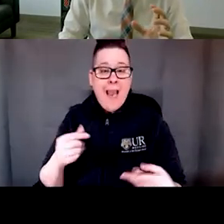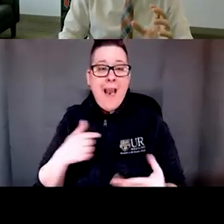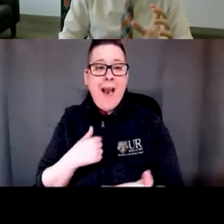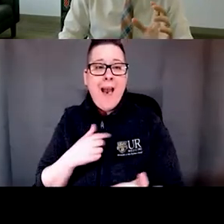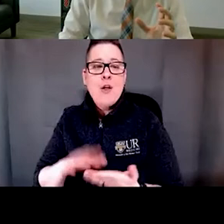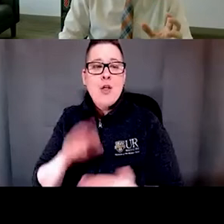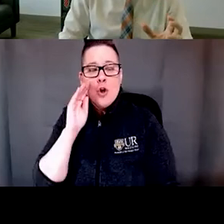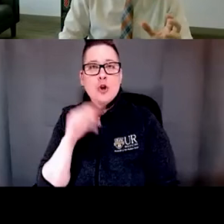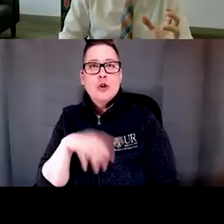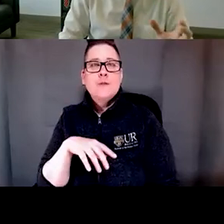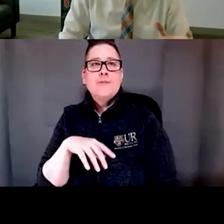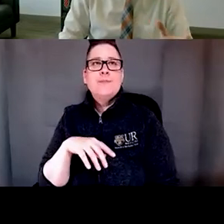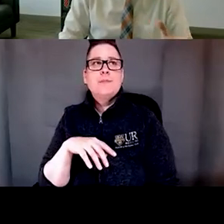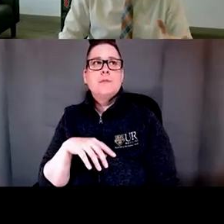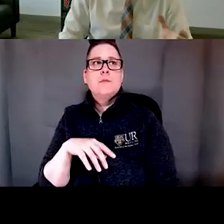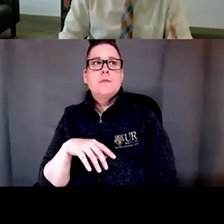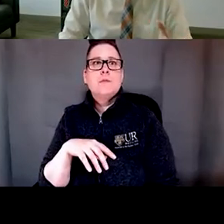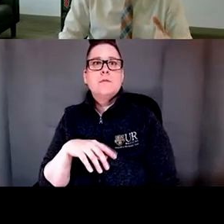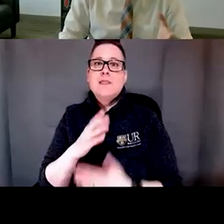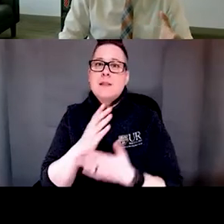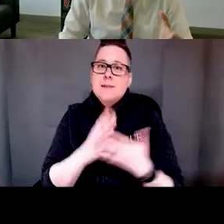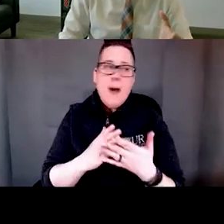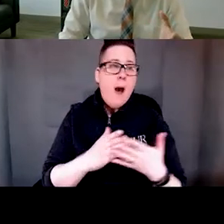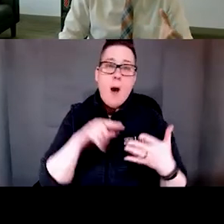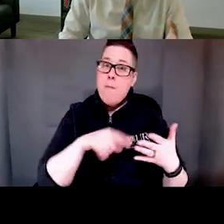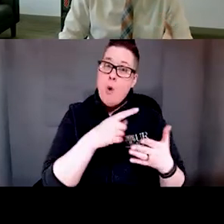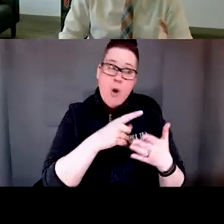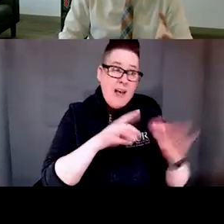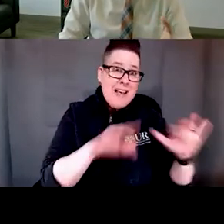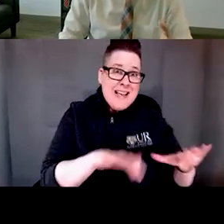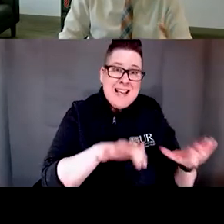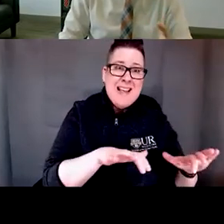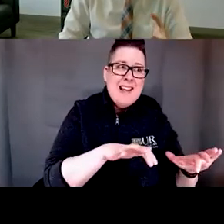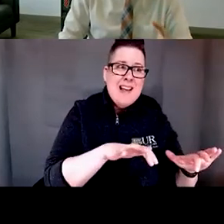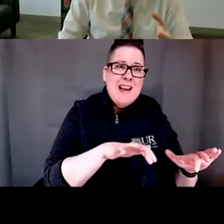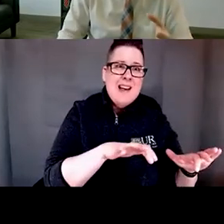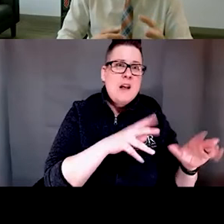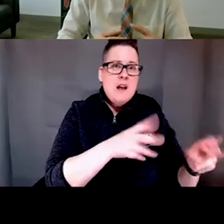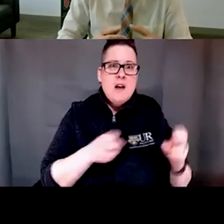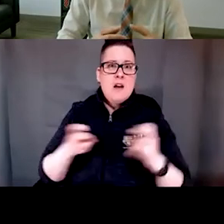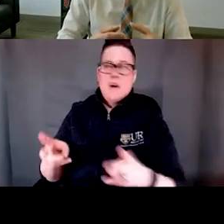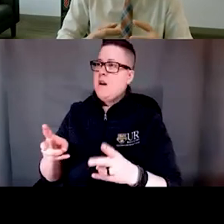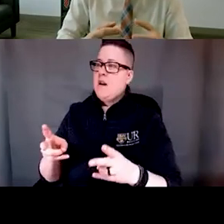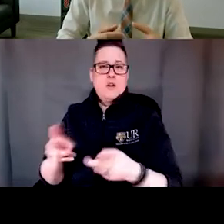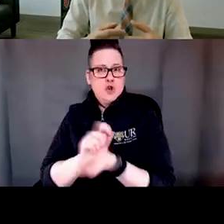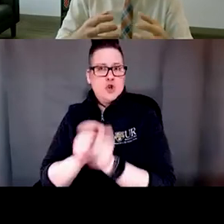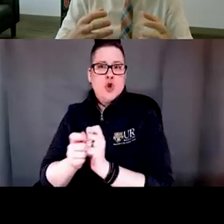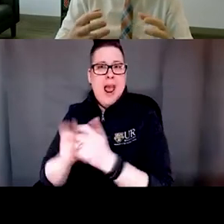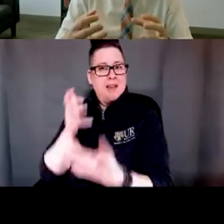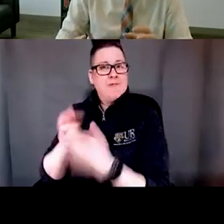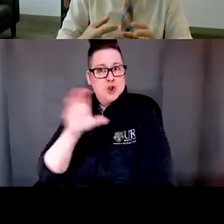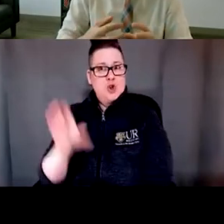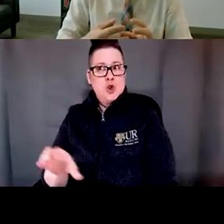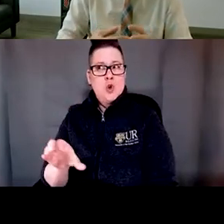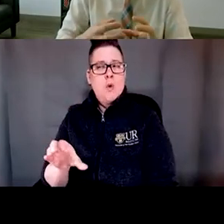to be able to convert some of this to be virtual is important but it's really important